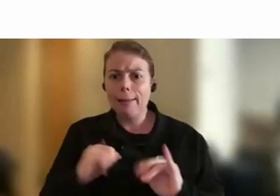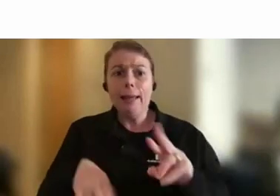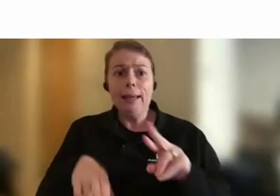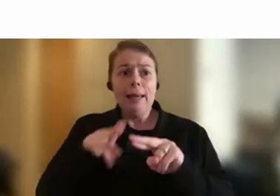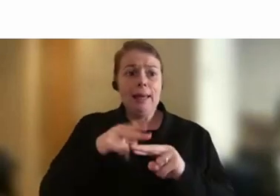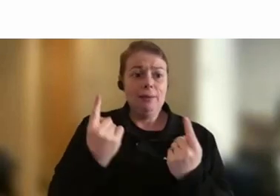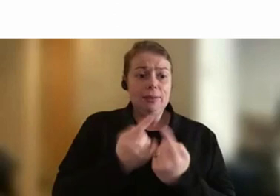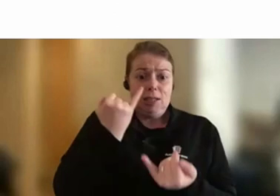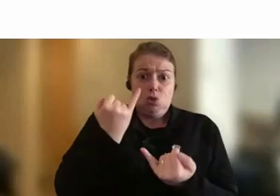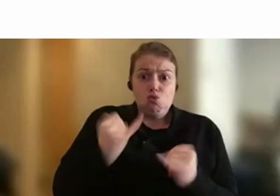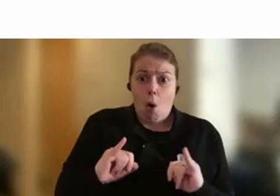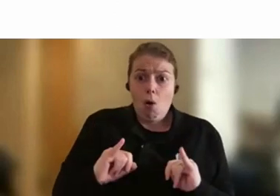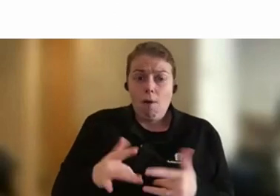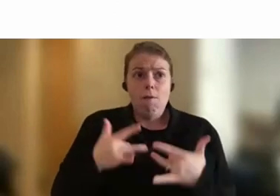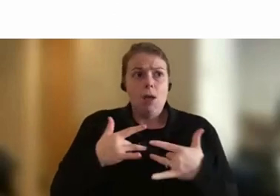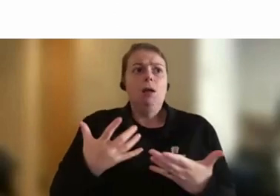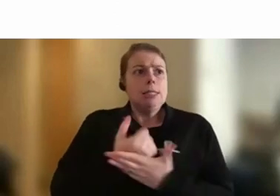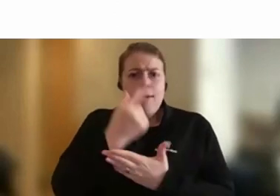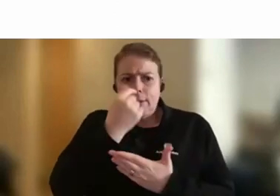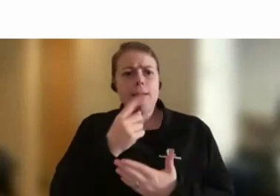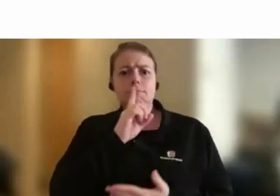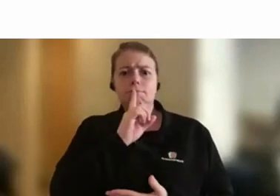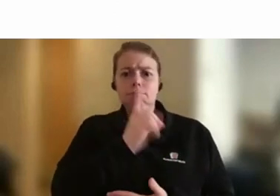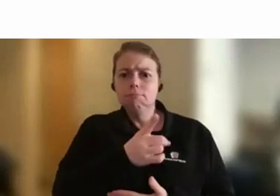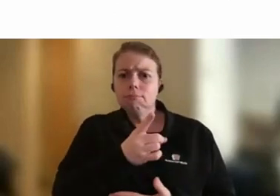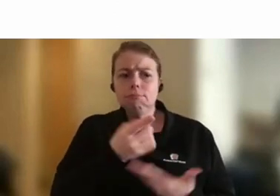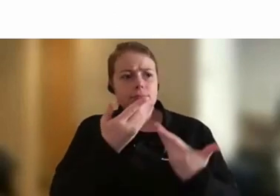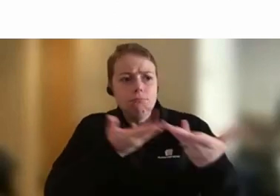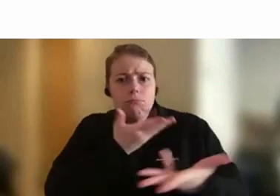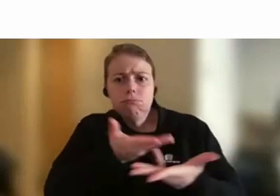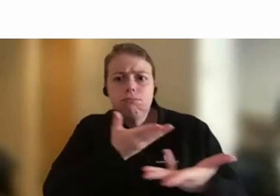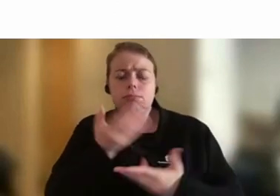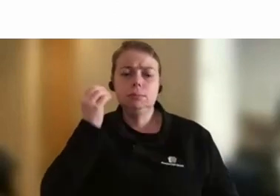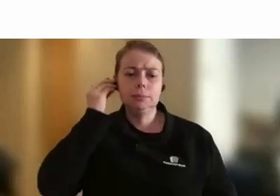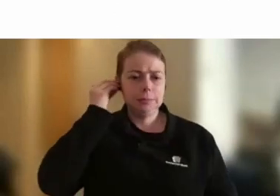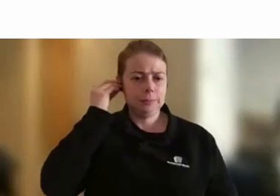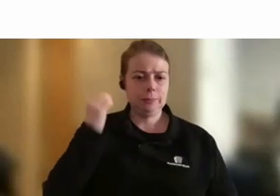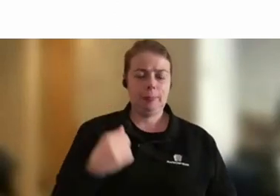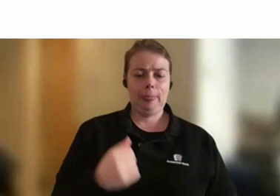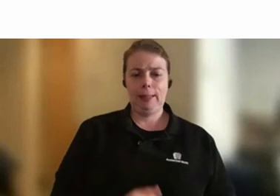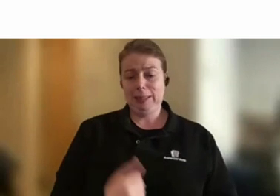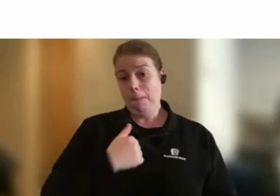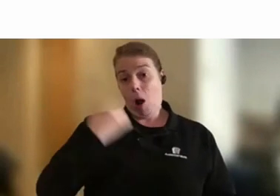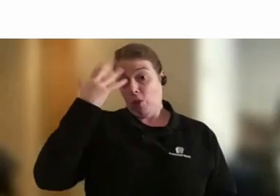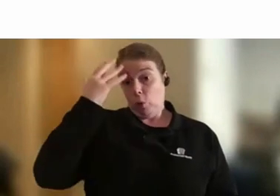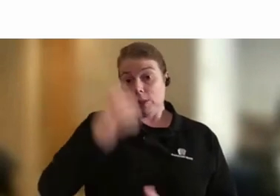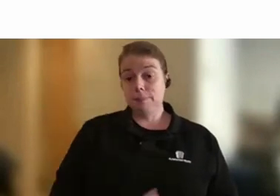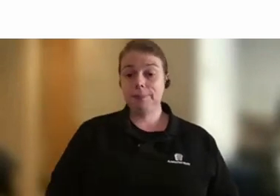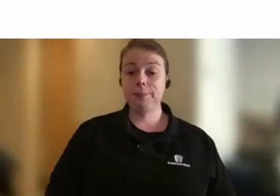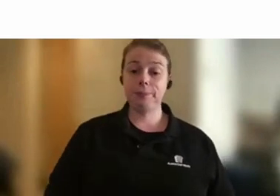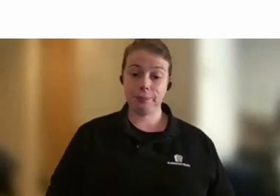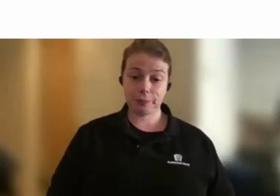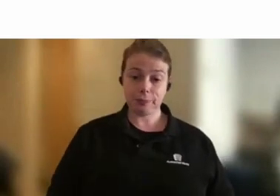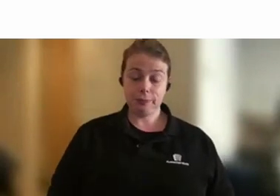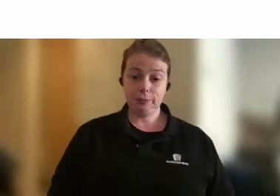feel like they're safe to have a conversation about it. So these are things that I think about. You know, I think that there